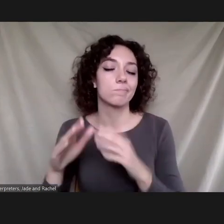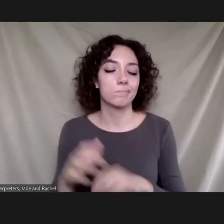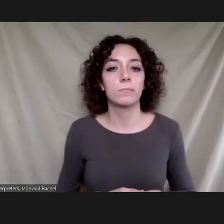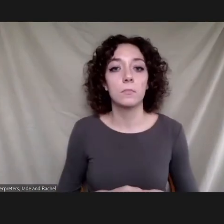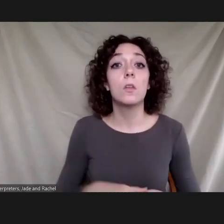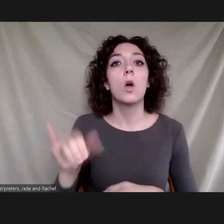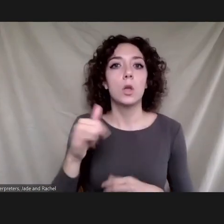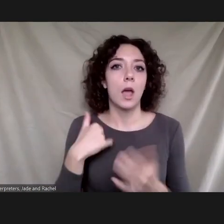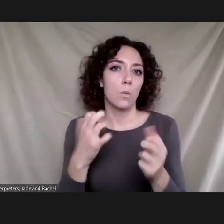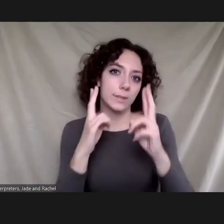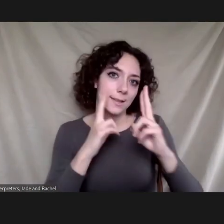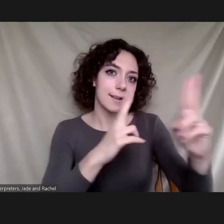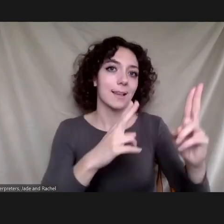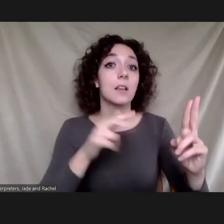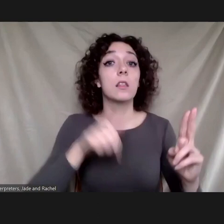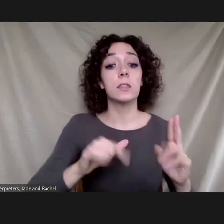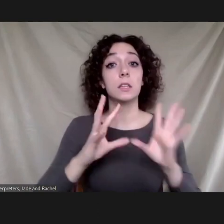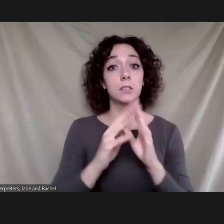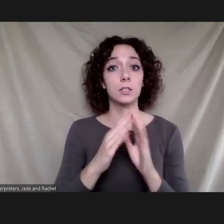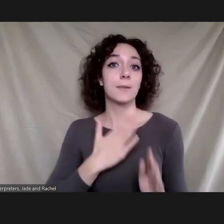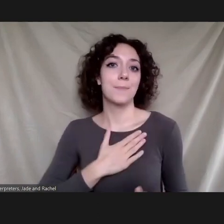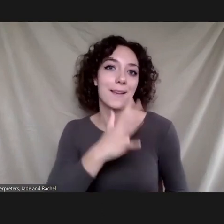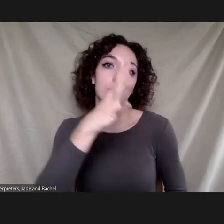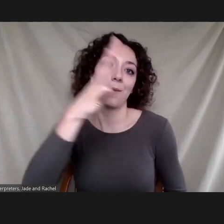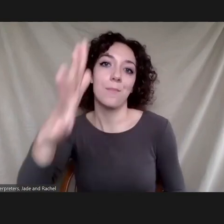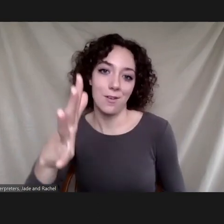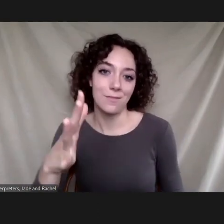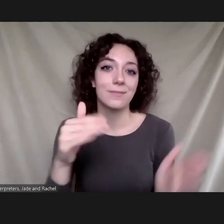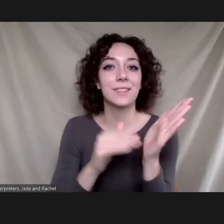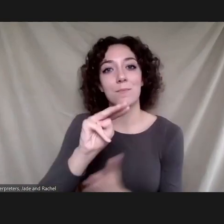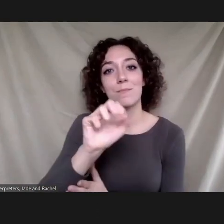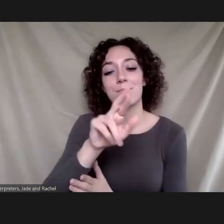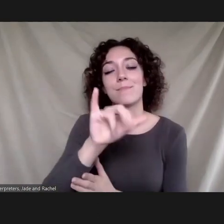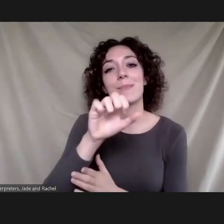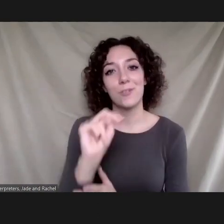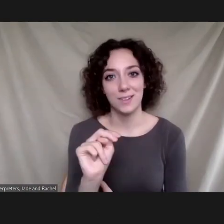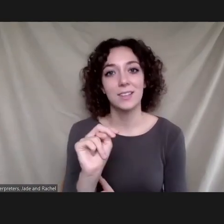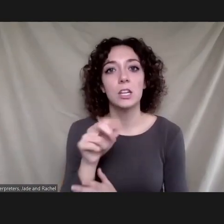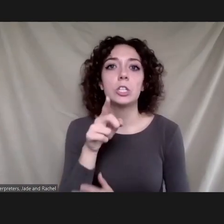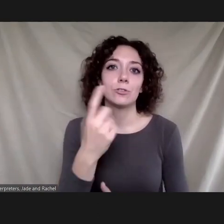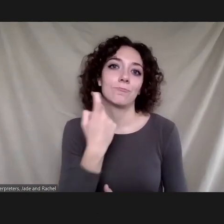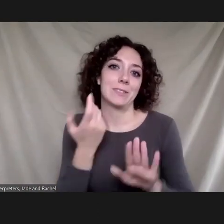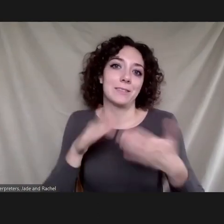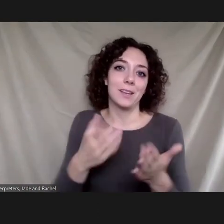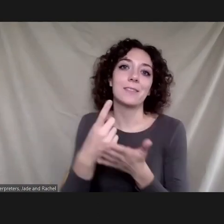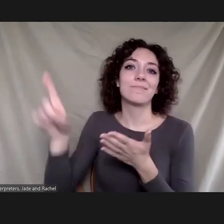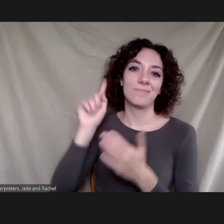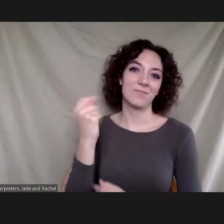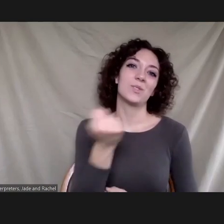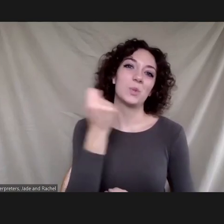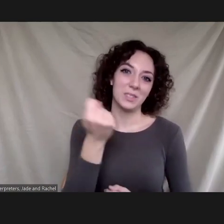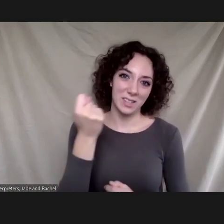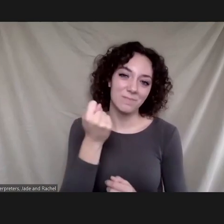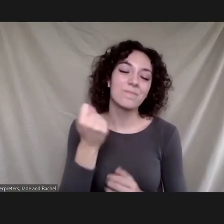this session to my grandmother or nana uh her name was marian droski and she passed away this tuesday she would have